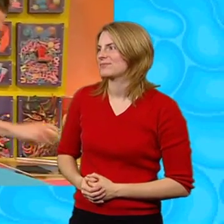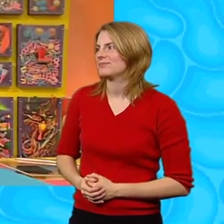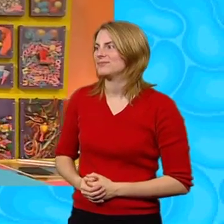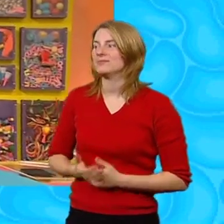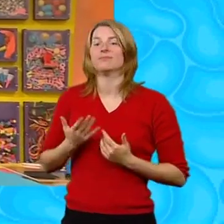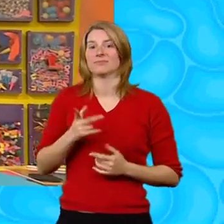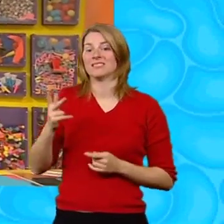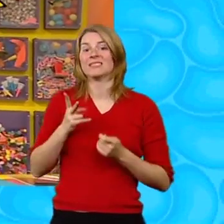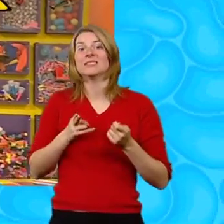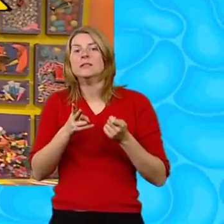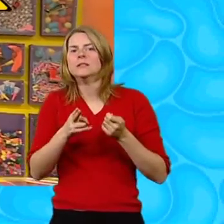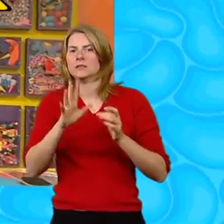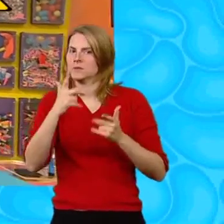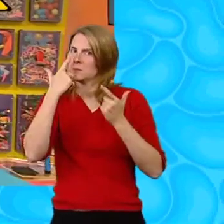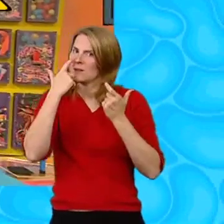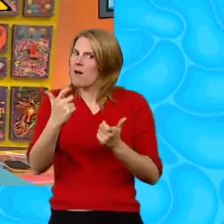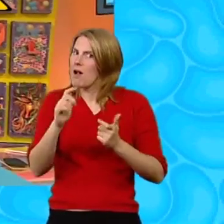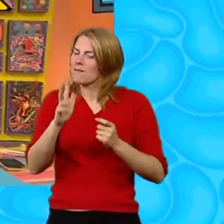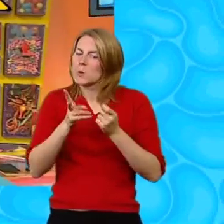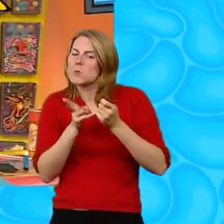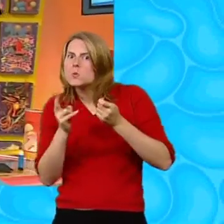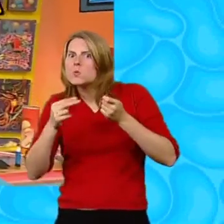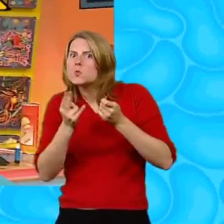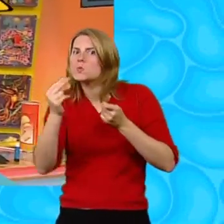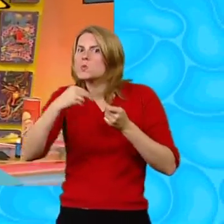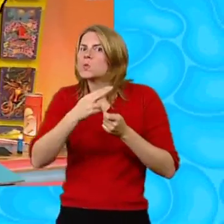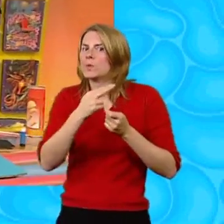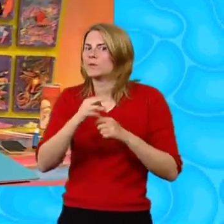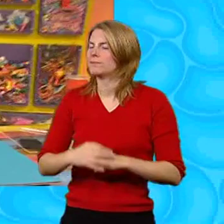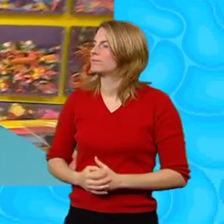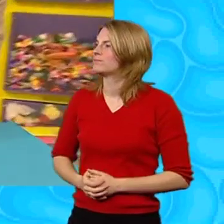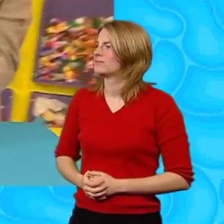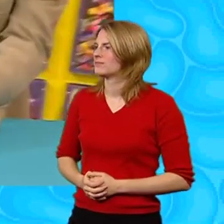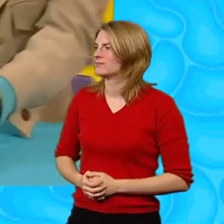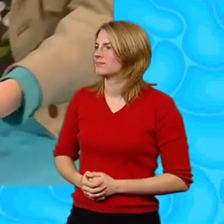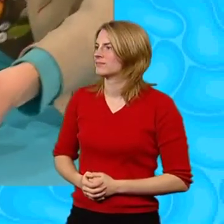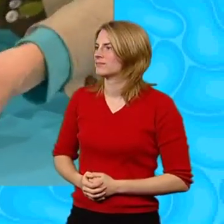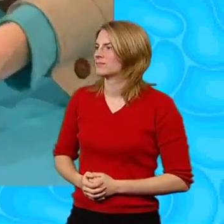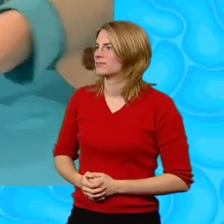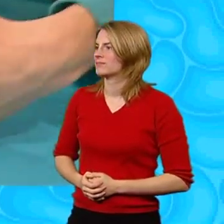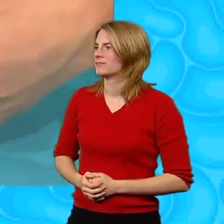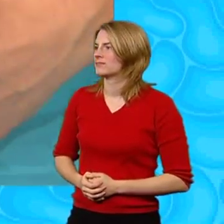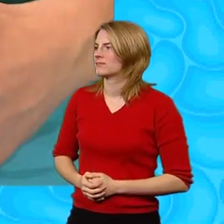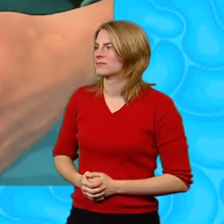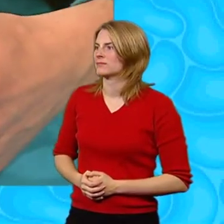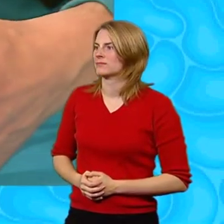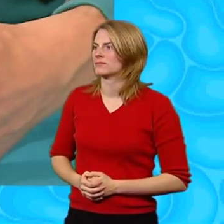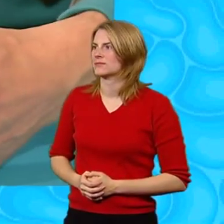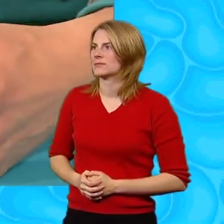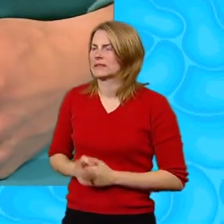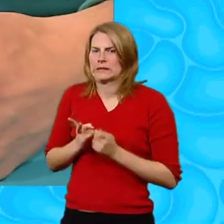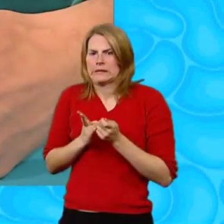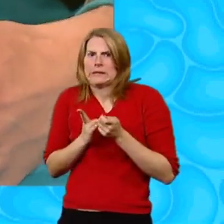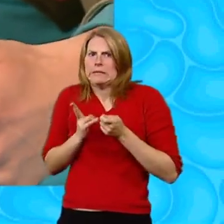let's get our scissors Be very careful with this bit Because scissors are sharp It's time to cut out The spider